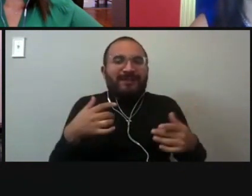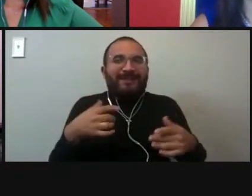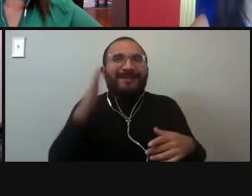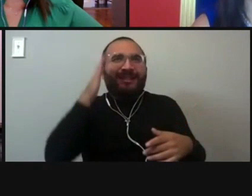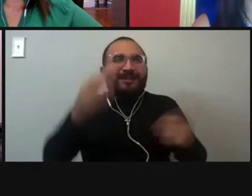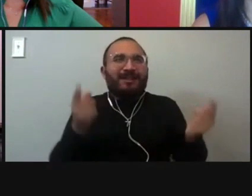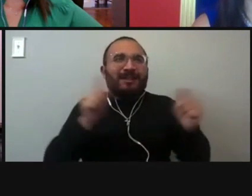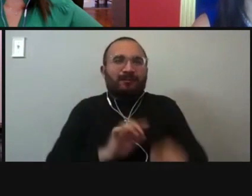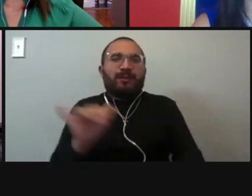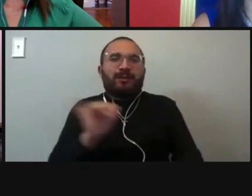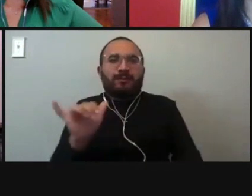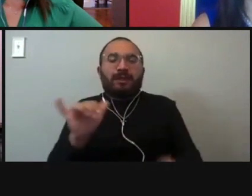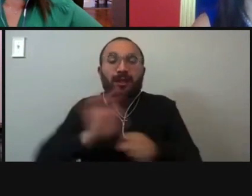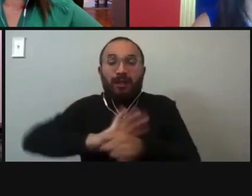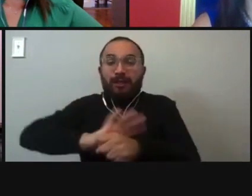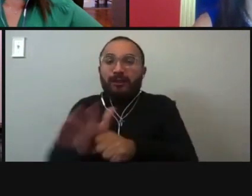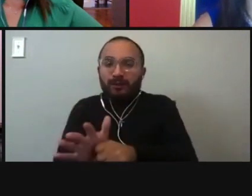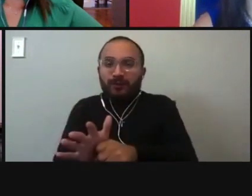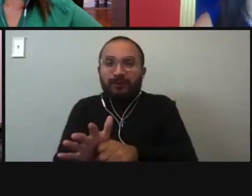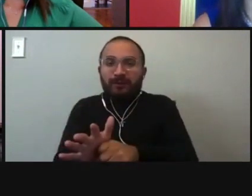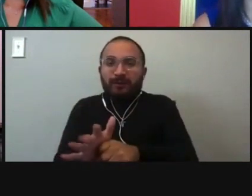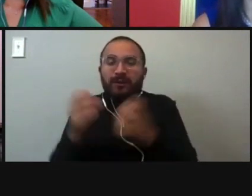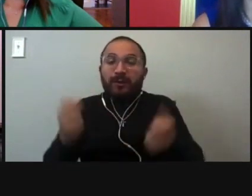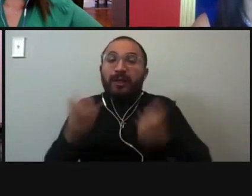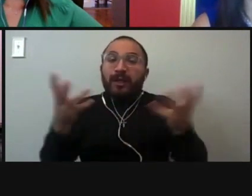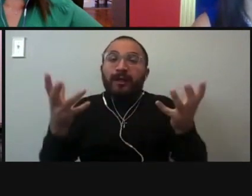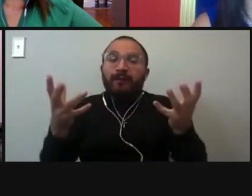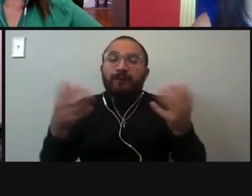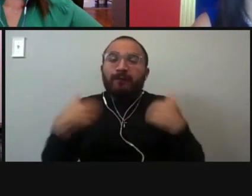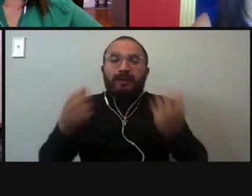or another event where we're going to have so many unemployed individuals.